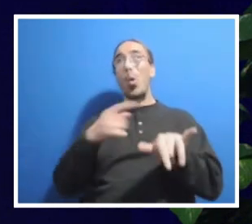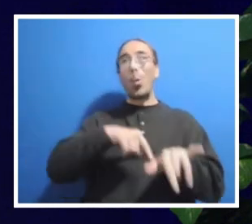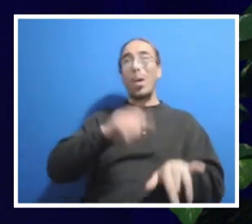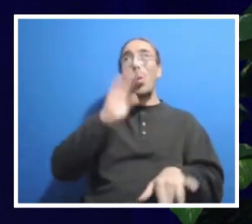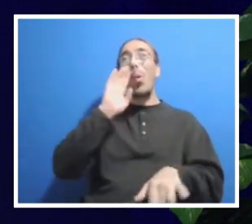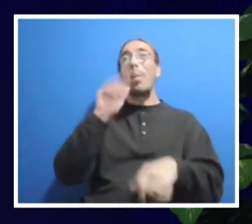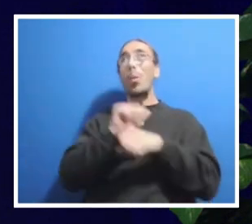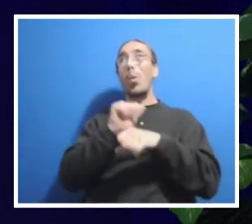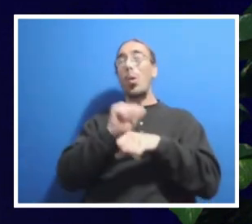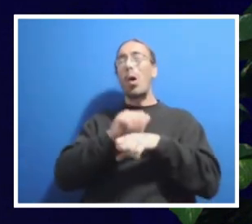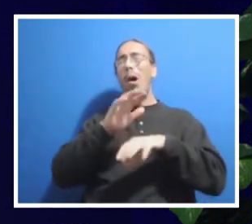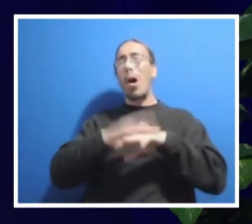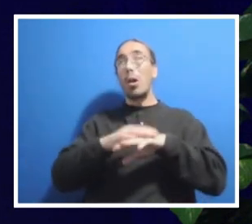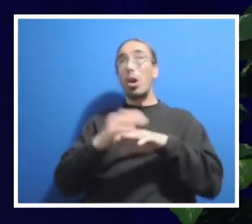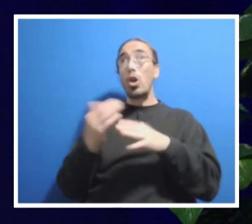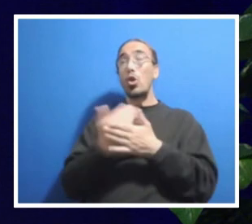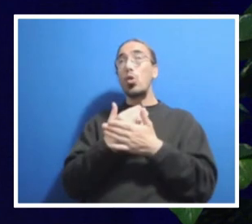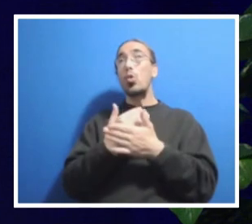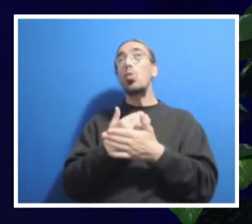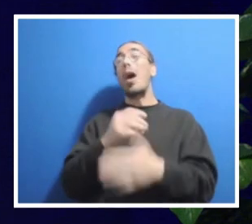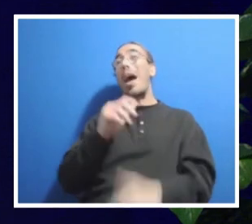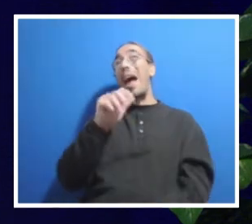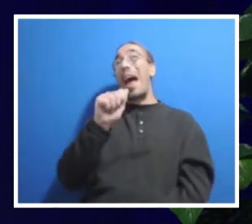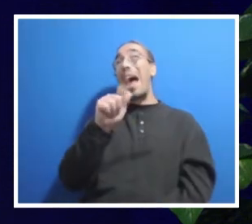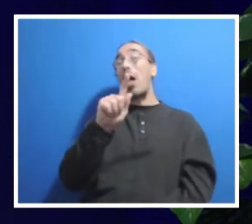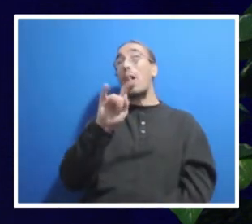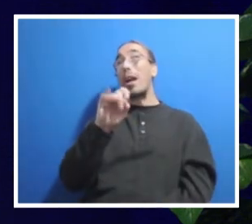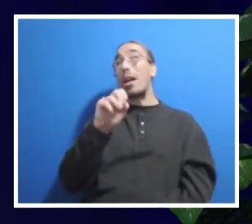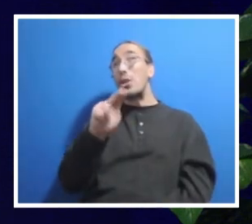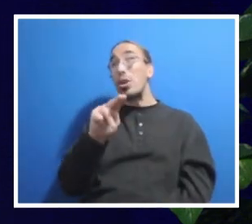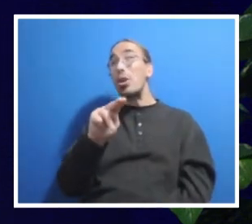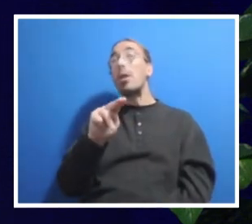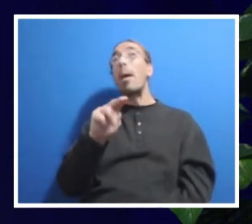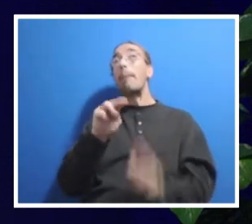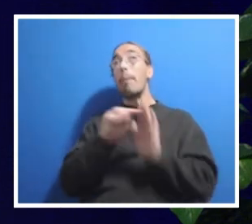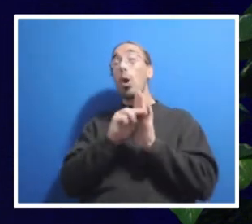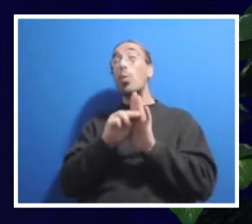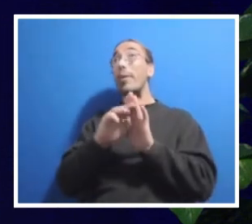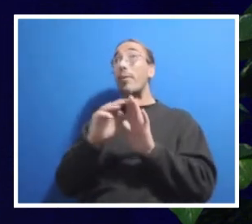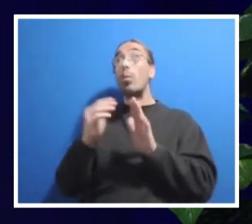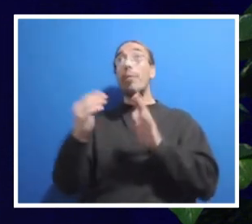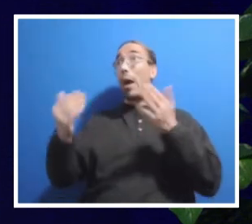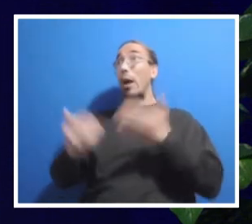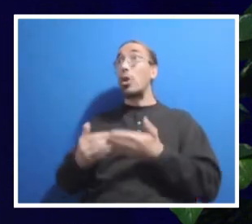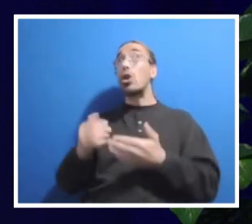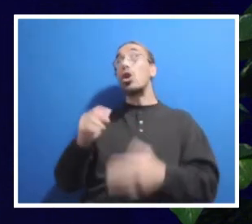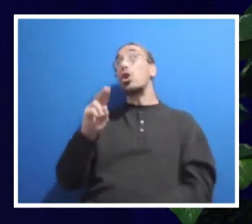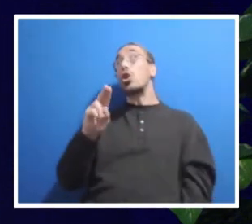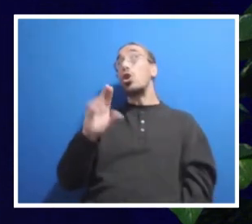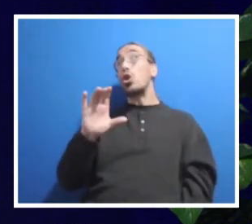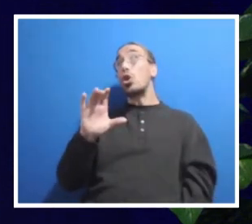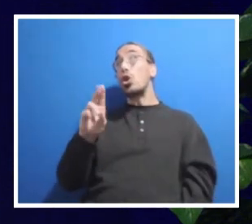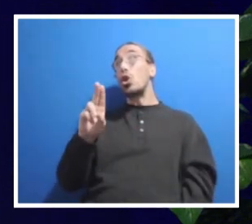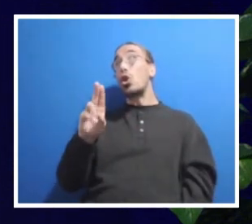allocation model. We've hired NACUBO, which is the National Association for College and University Business Officers. They have a consulting